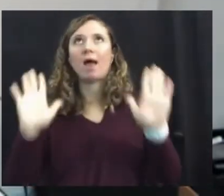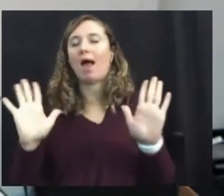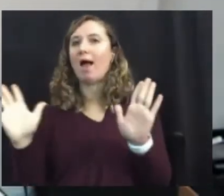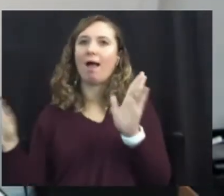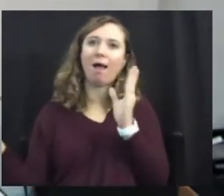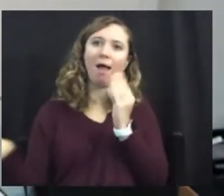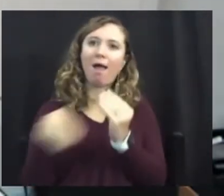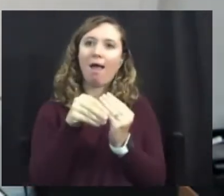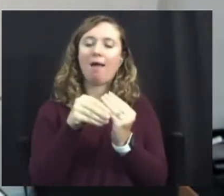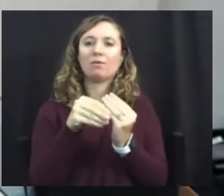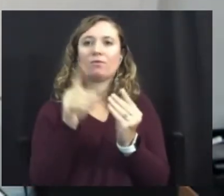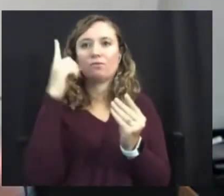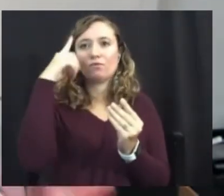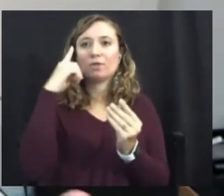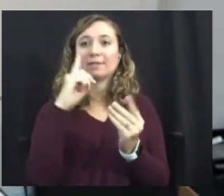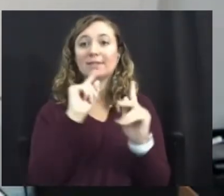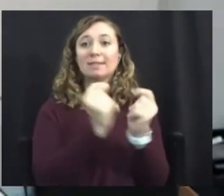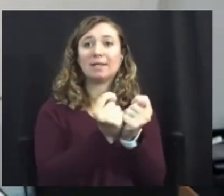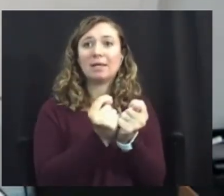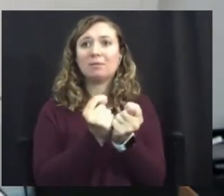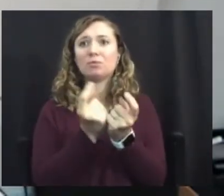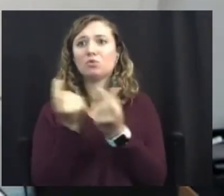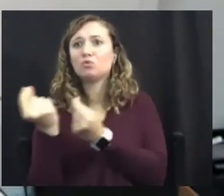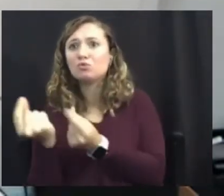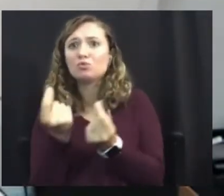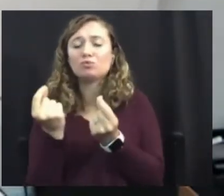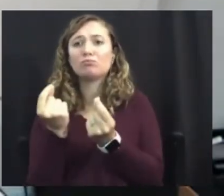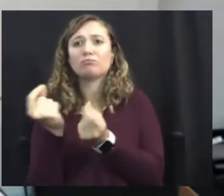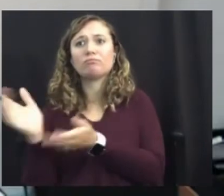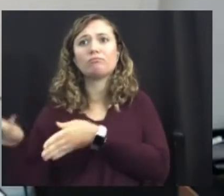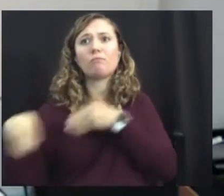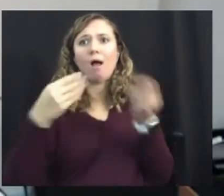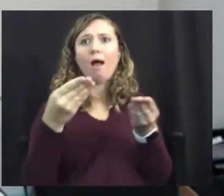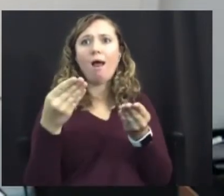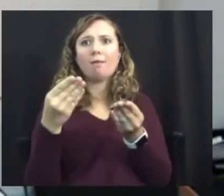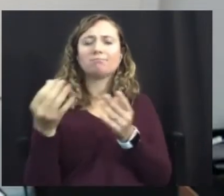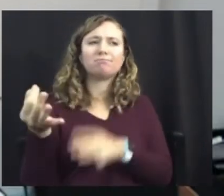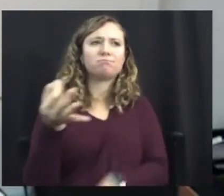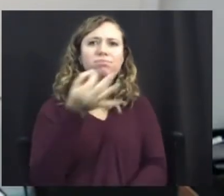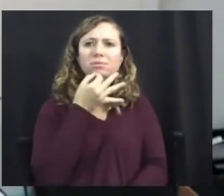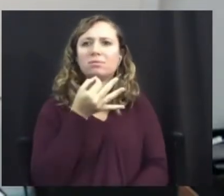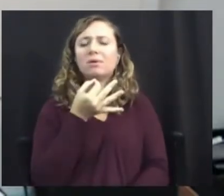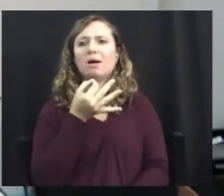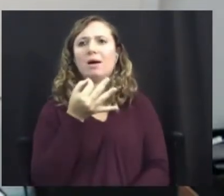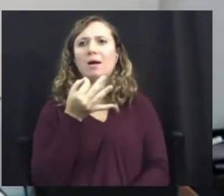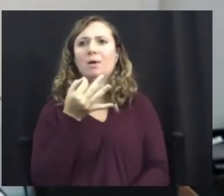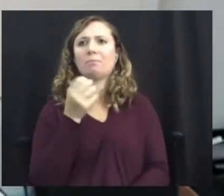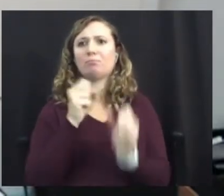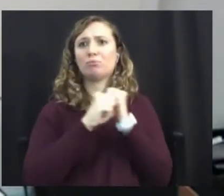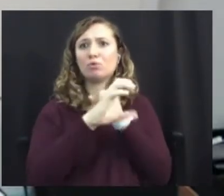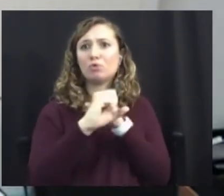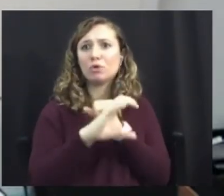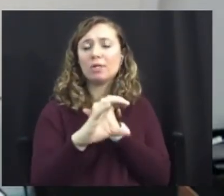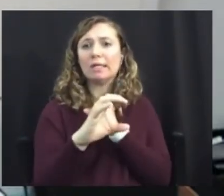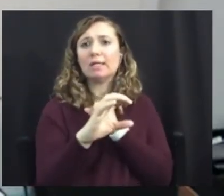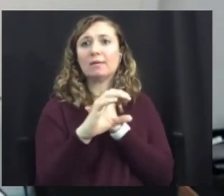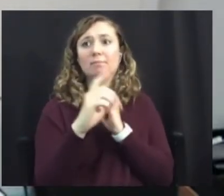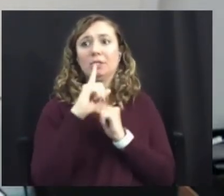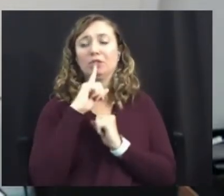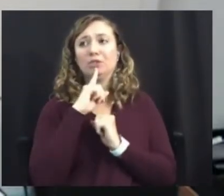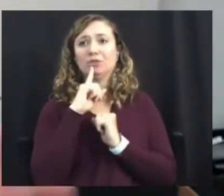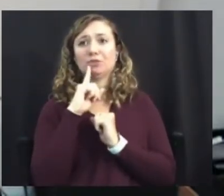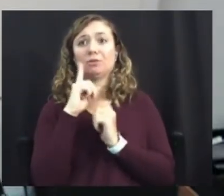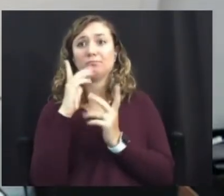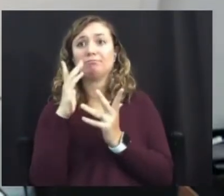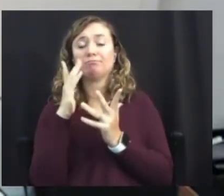team, doing and providing expert producing in order to make sure that this works directly